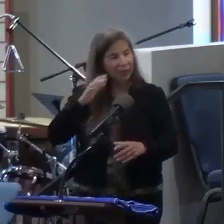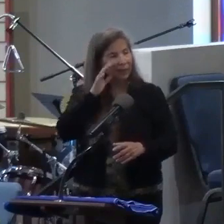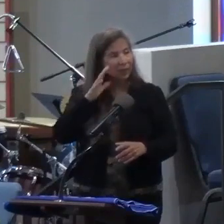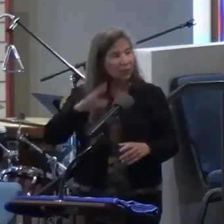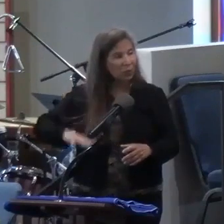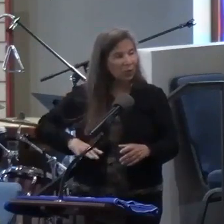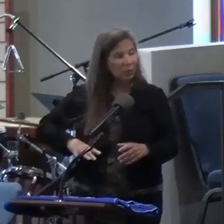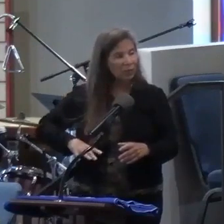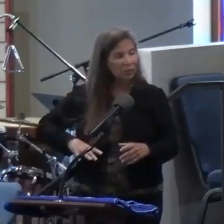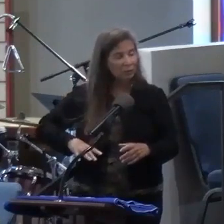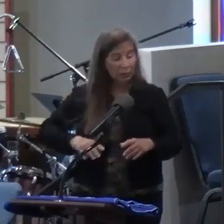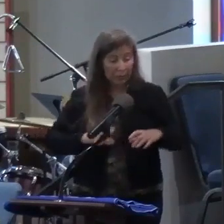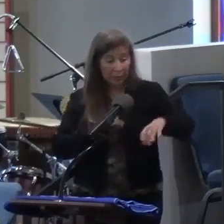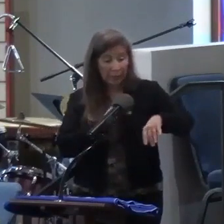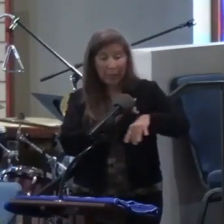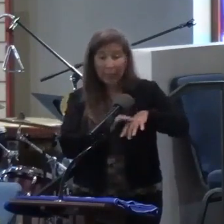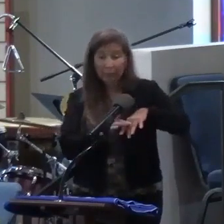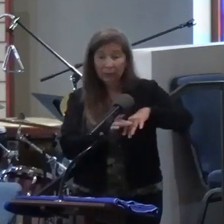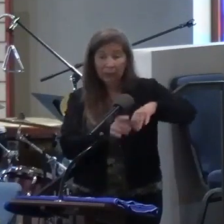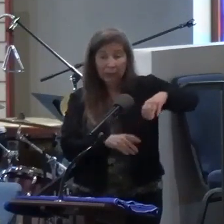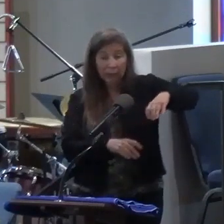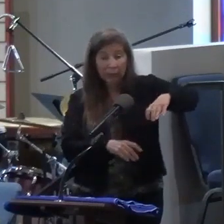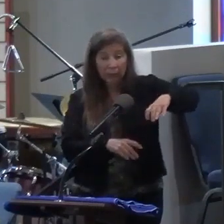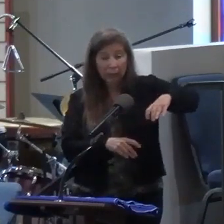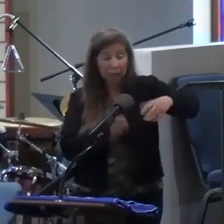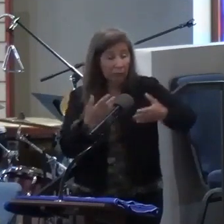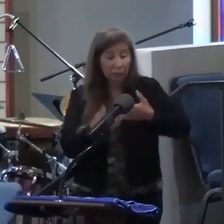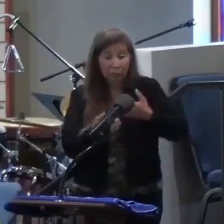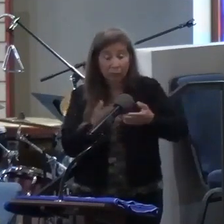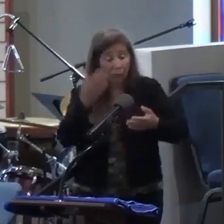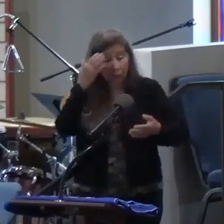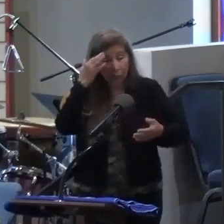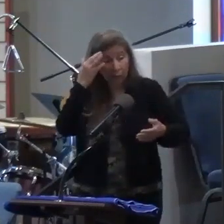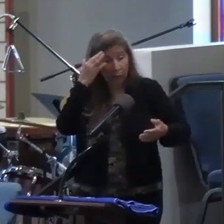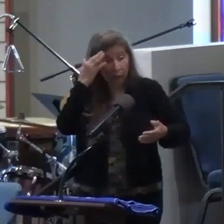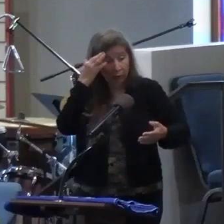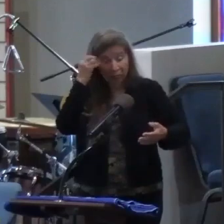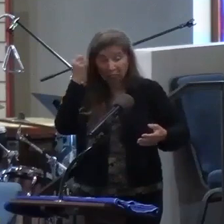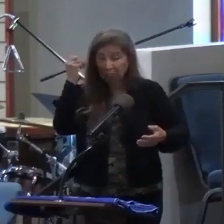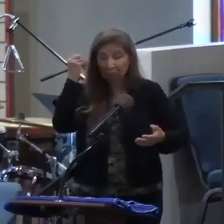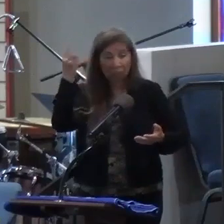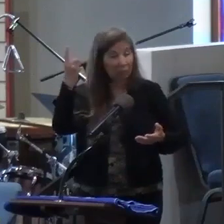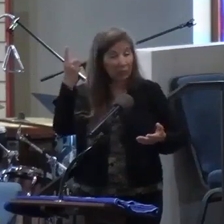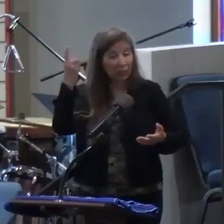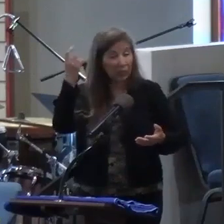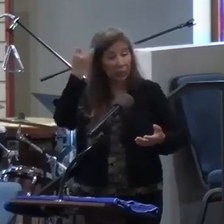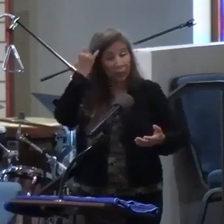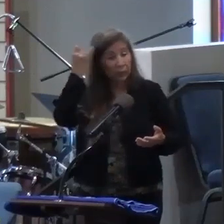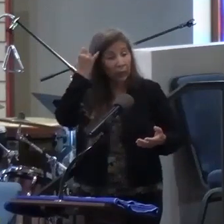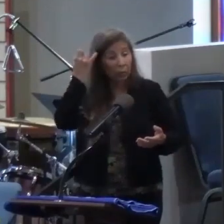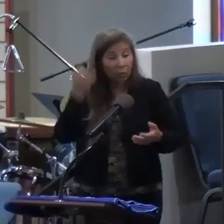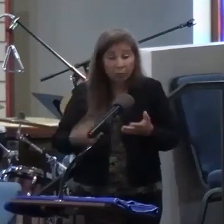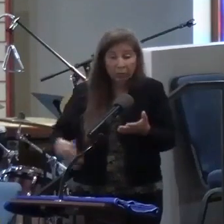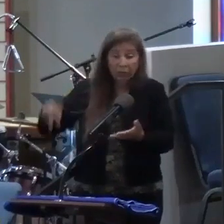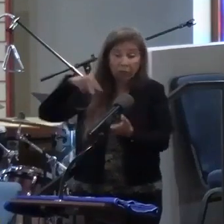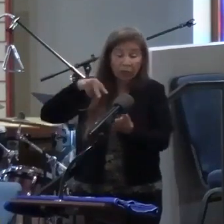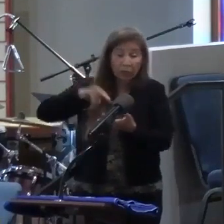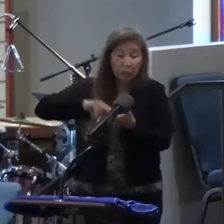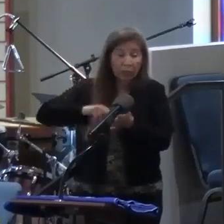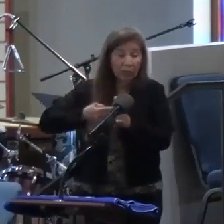tomb. They didn't know what to do with it. They fully didn't even understand the idea of what resurrection meant.